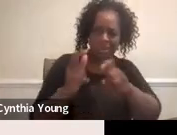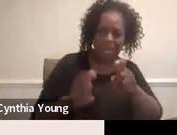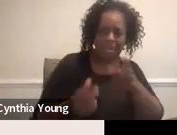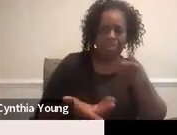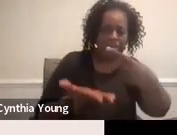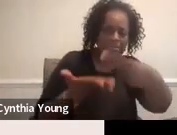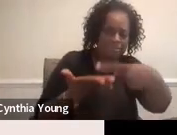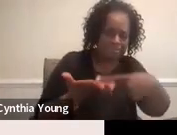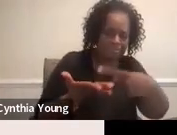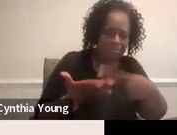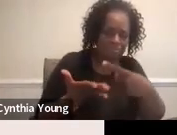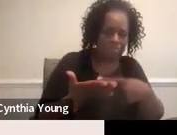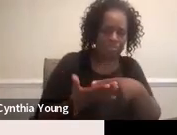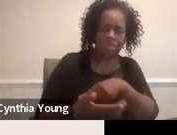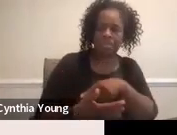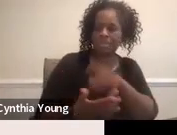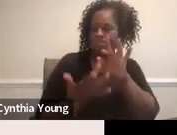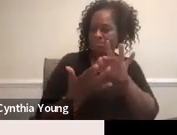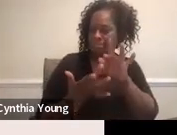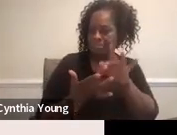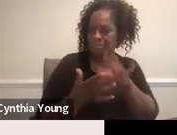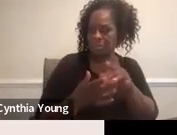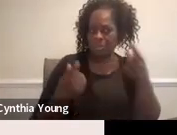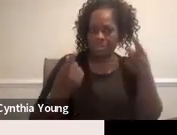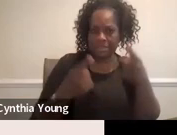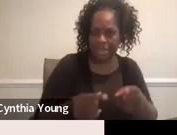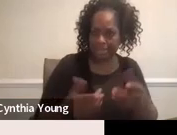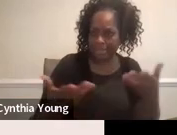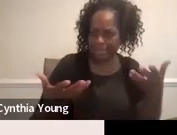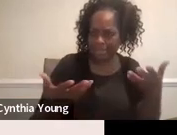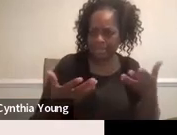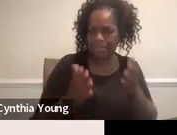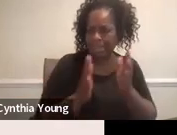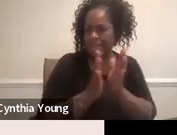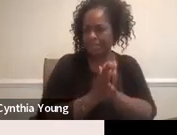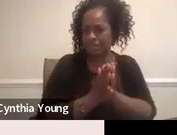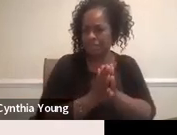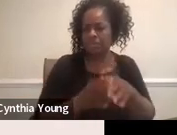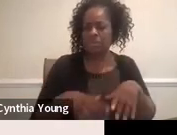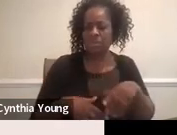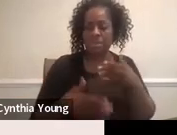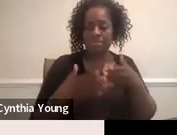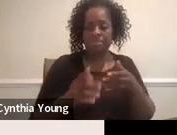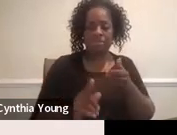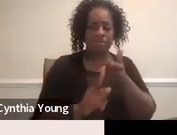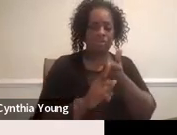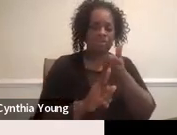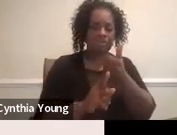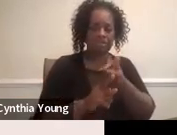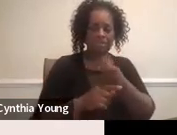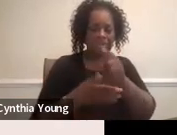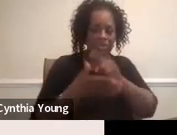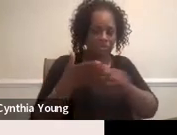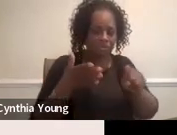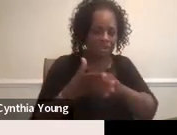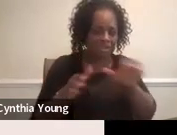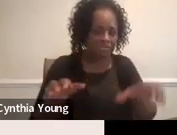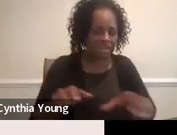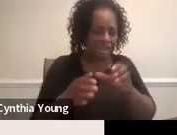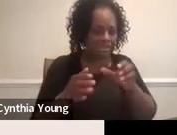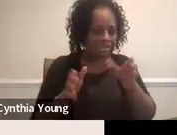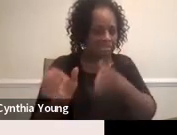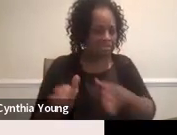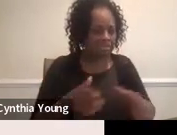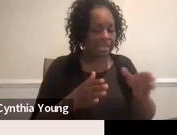conversation, you know, what was really going on here. You may end up with a corrective action plan out of this if we